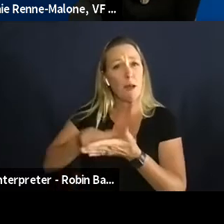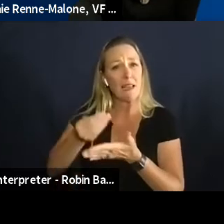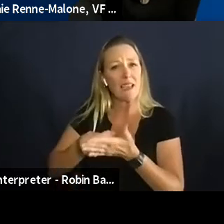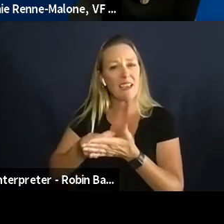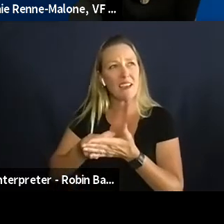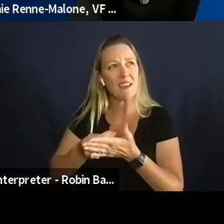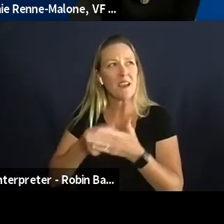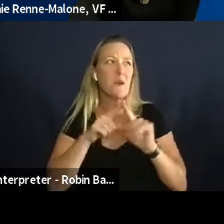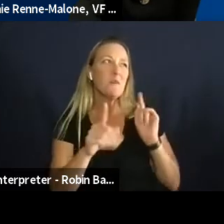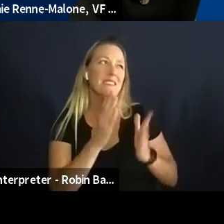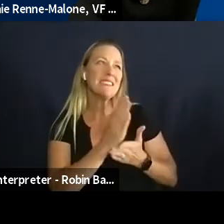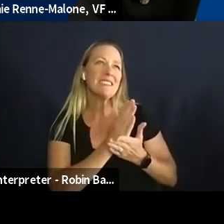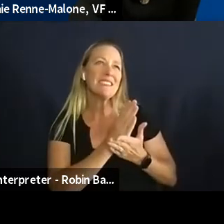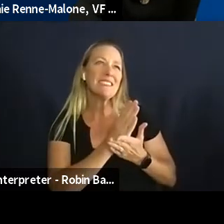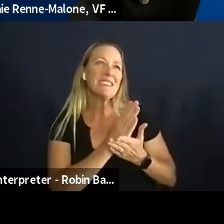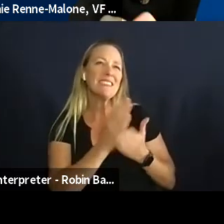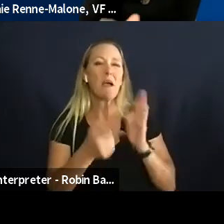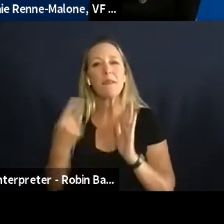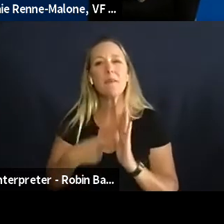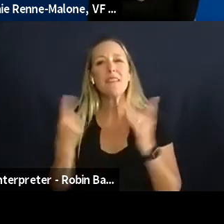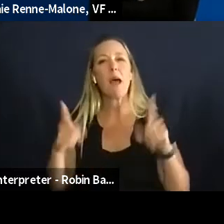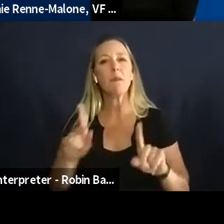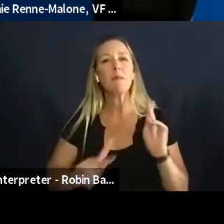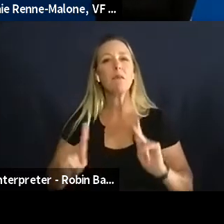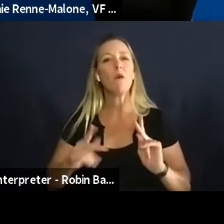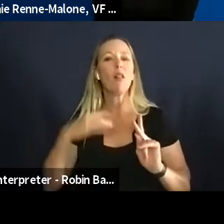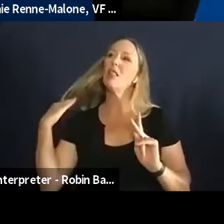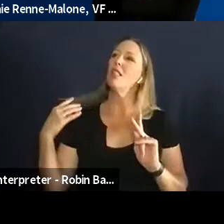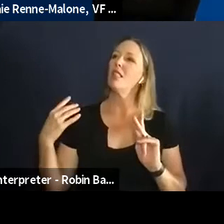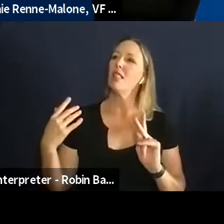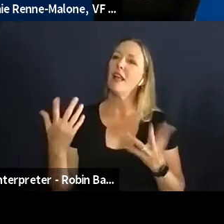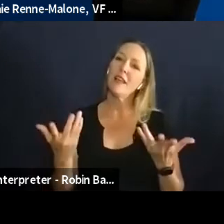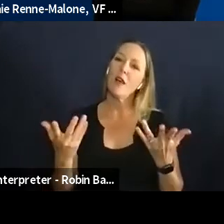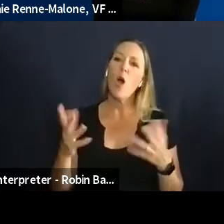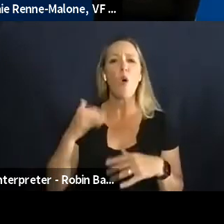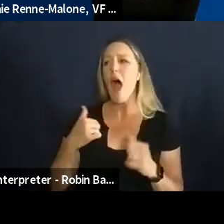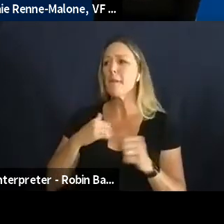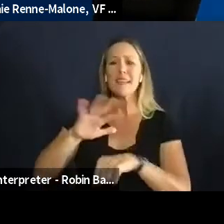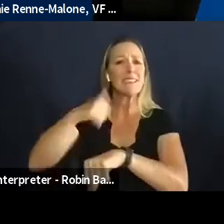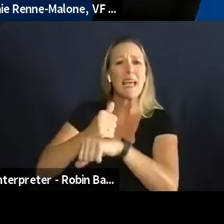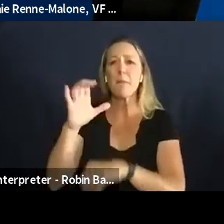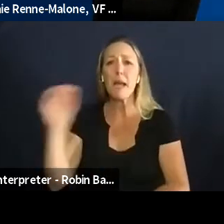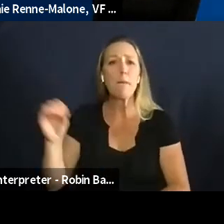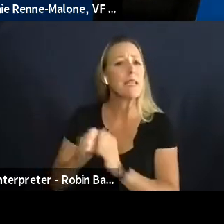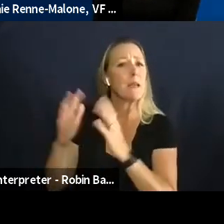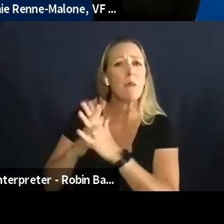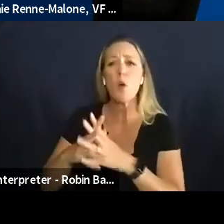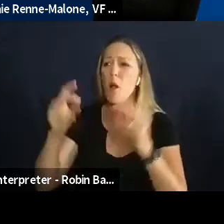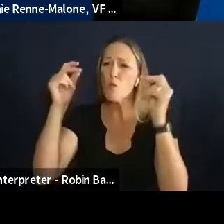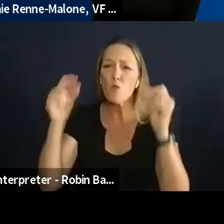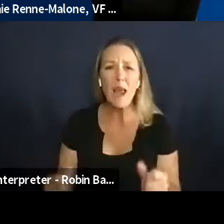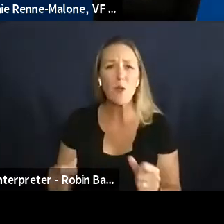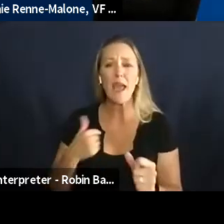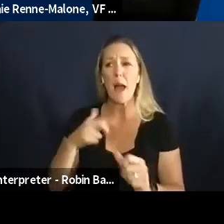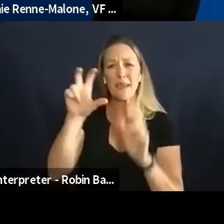um really um like they might start the company and want to give 10 percent back i think it's sometimes in my personal view